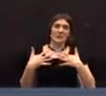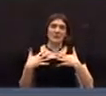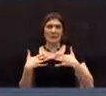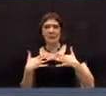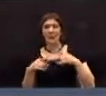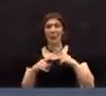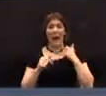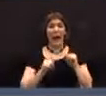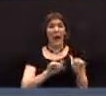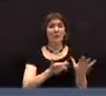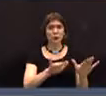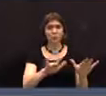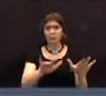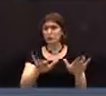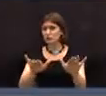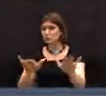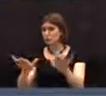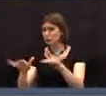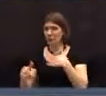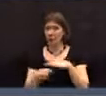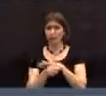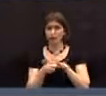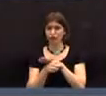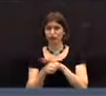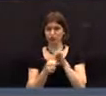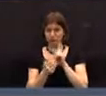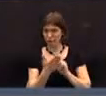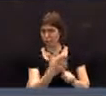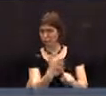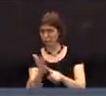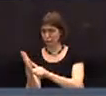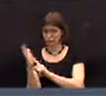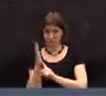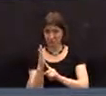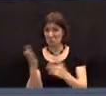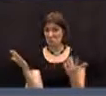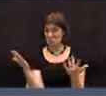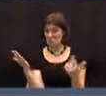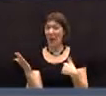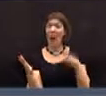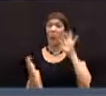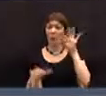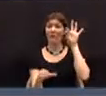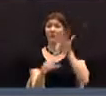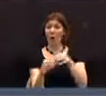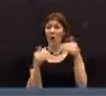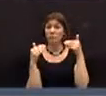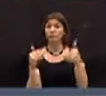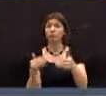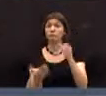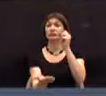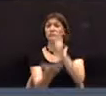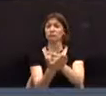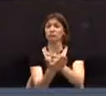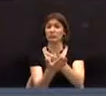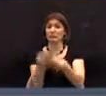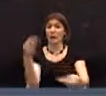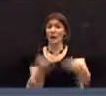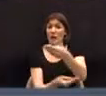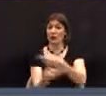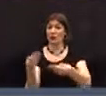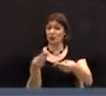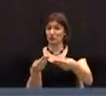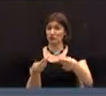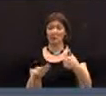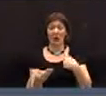a large number of people in my neighborhood and around town. And I'm going to vote for the revised budget. Of